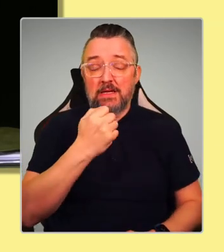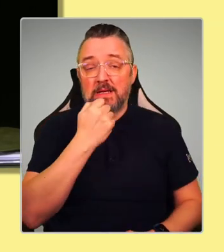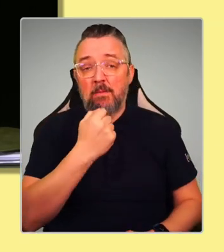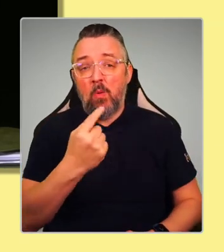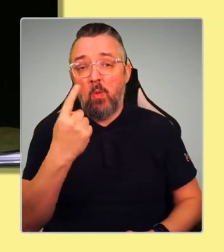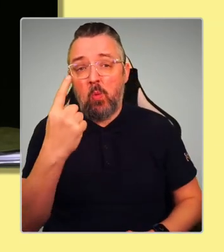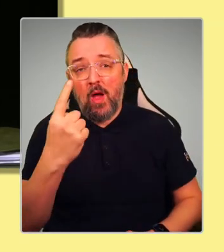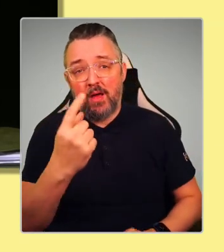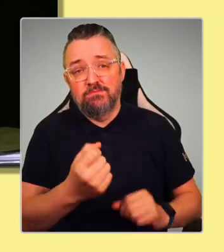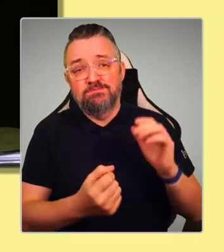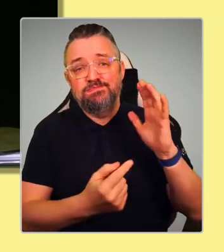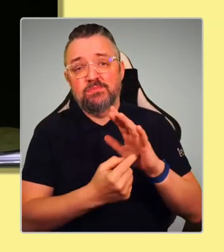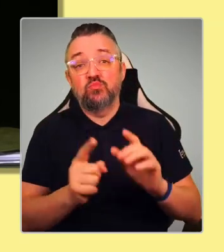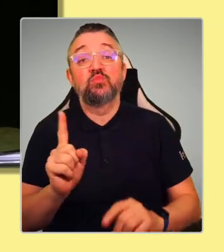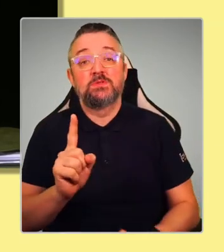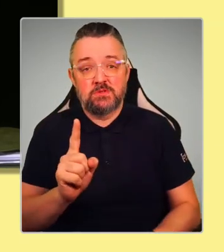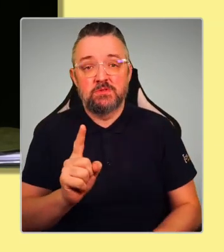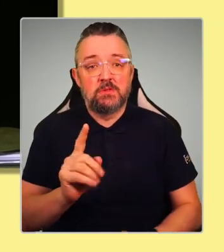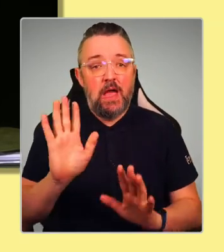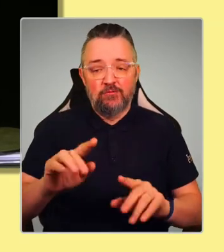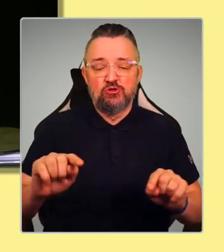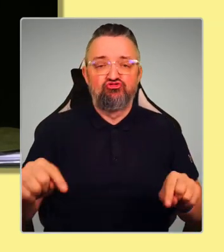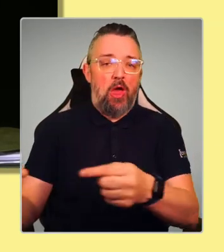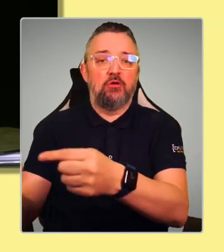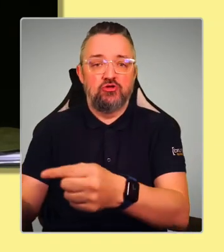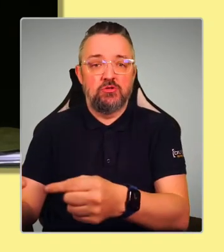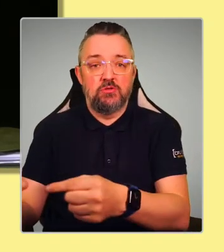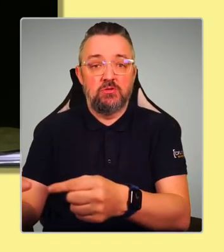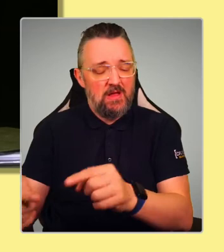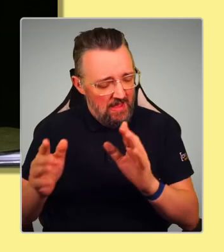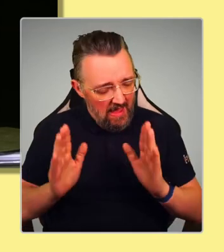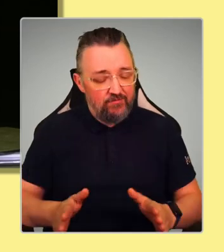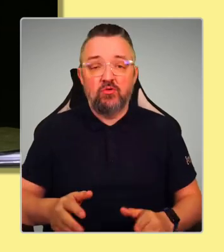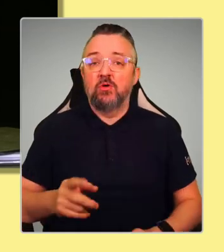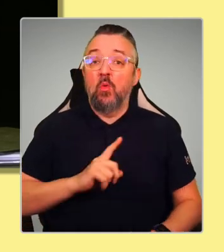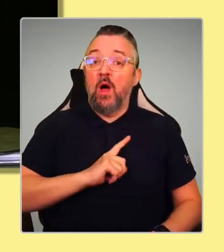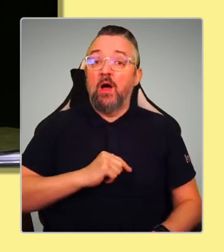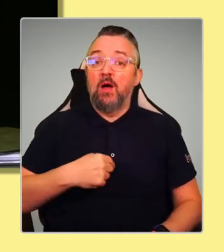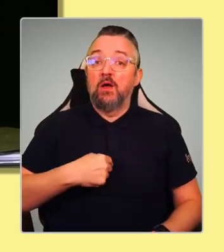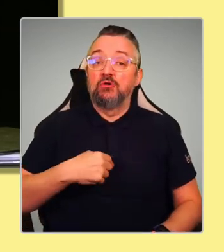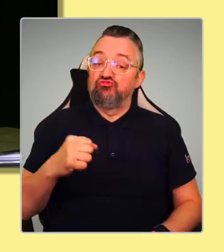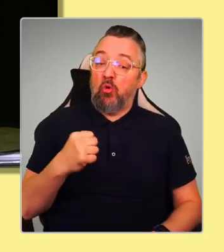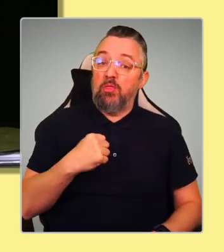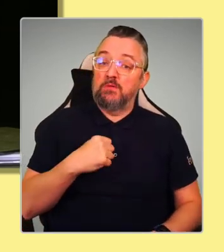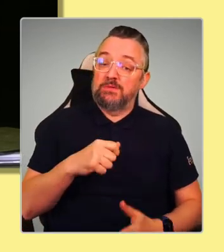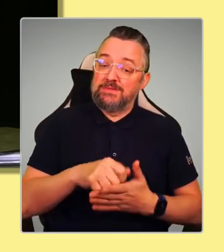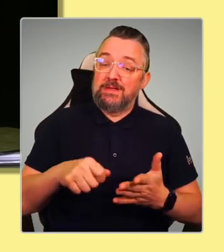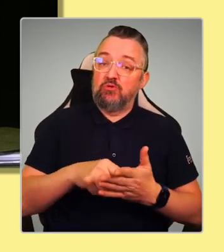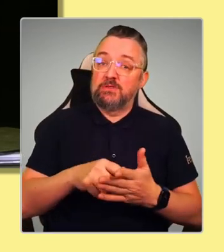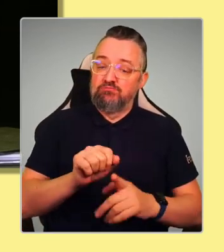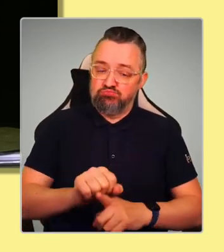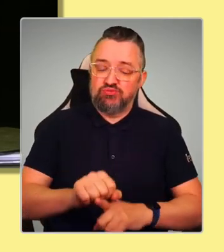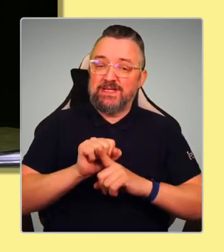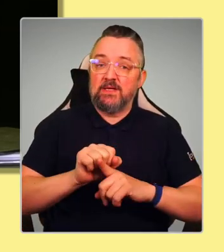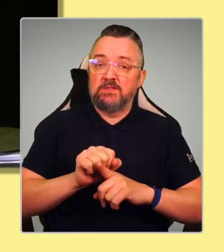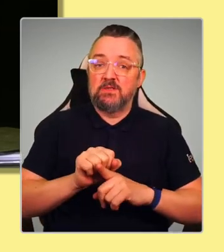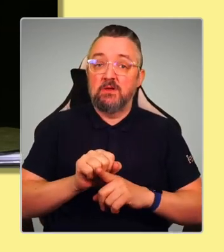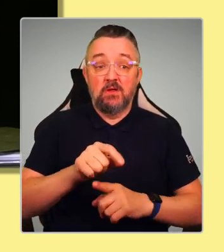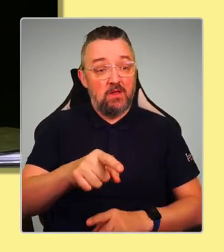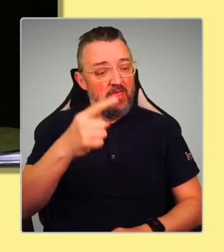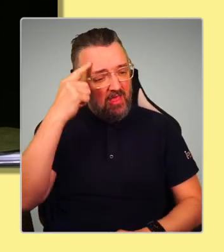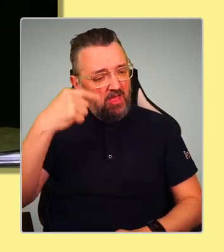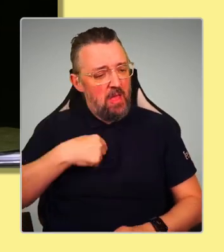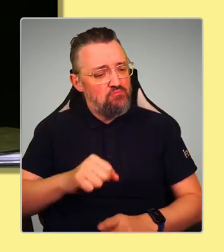to challenge. If we do not protect Scotland's democracy, how on earth are people going to think we're going to protect their democracy and